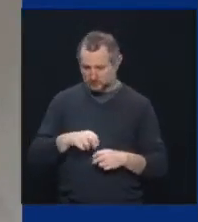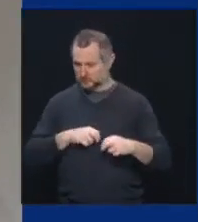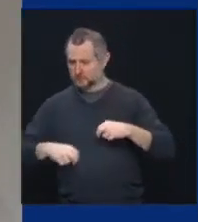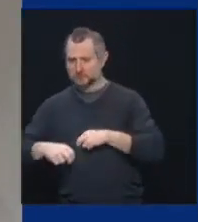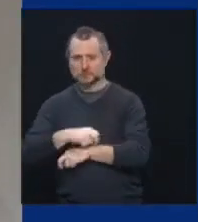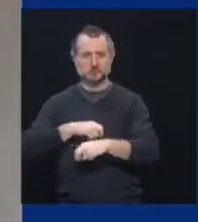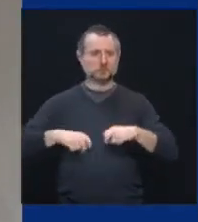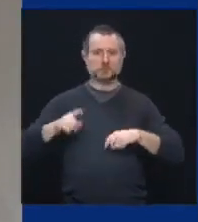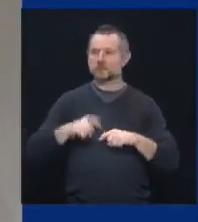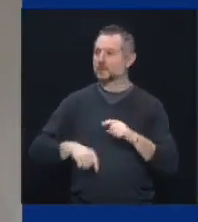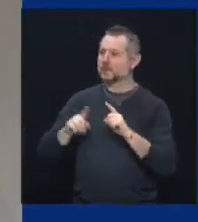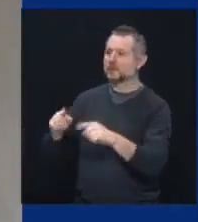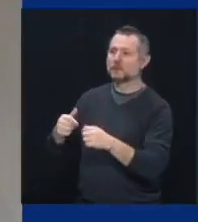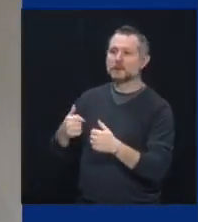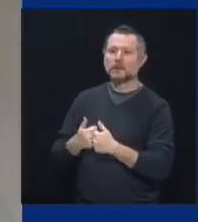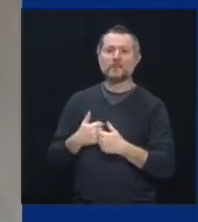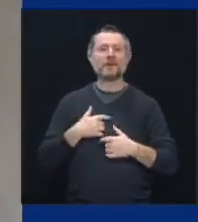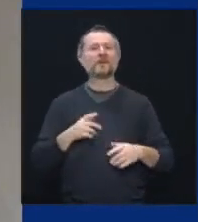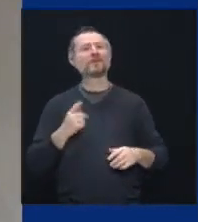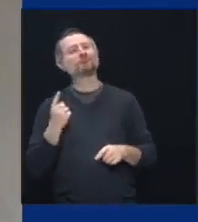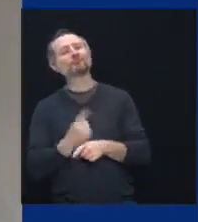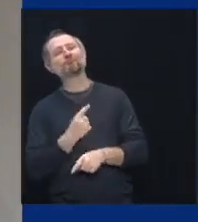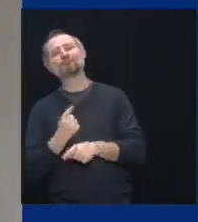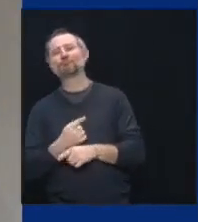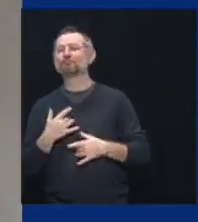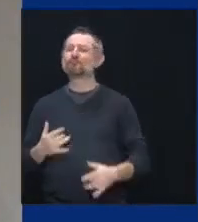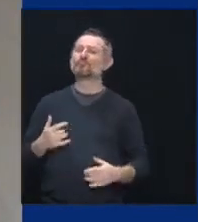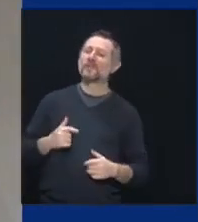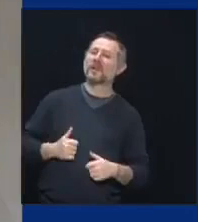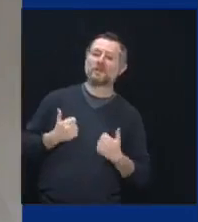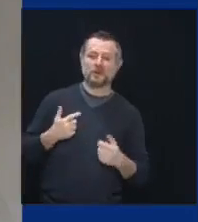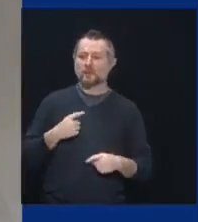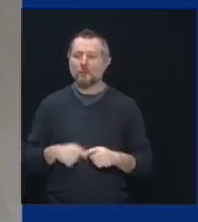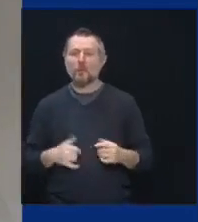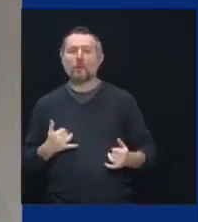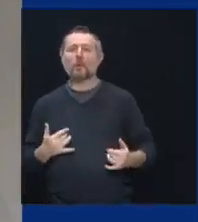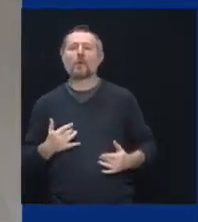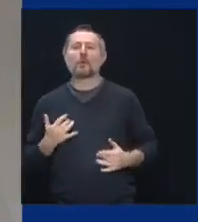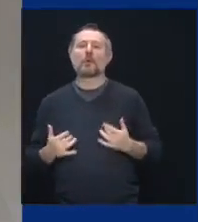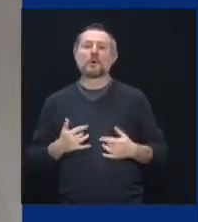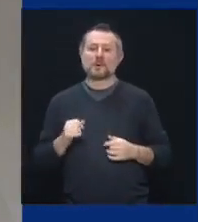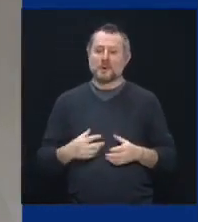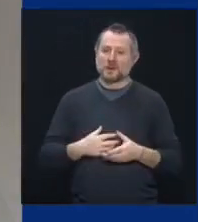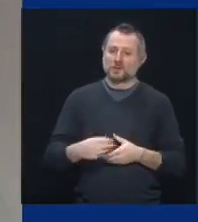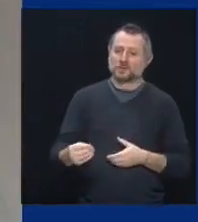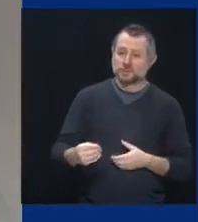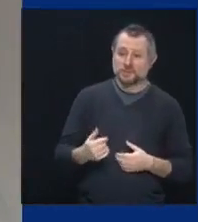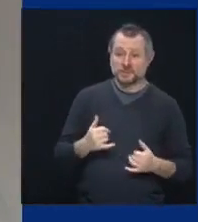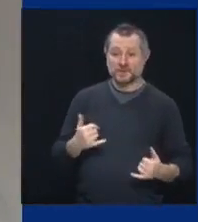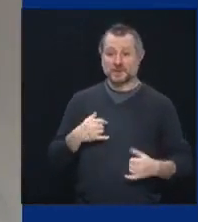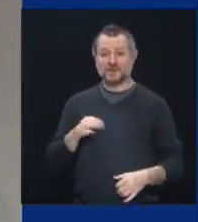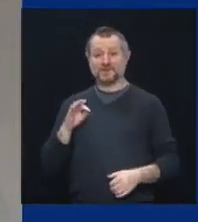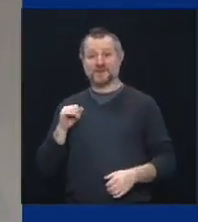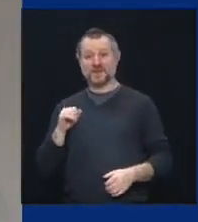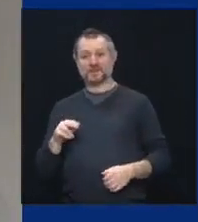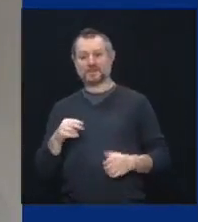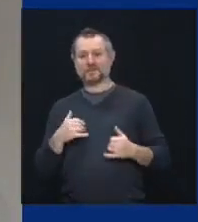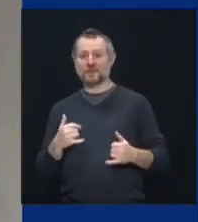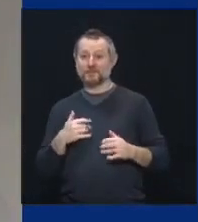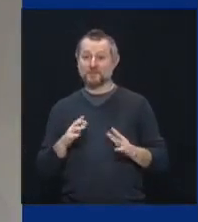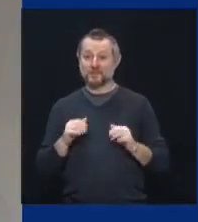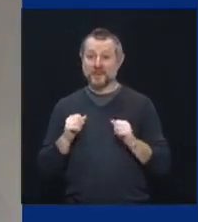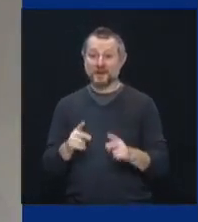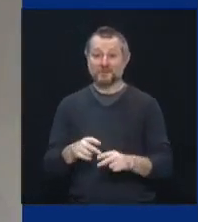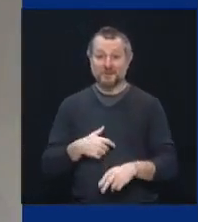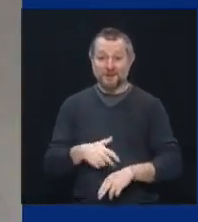we're normally used to doing. We're excited to be able to get out. And as a fan now, being able to be in the stadium, cheering